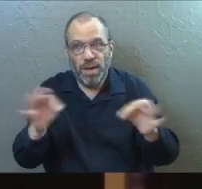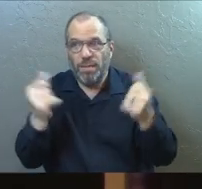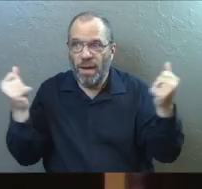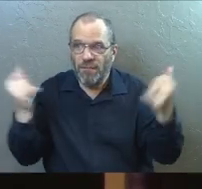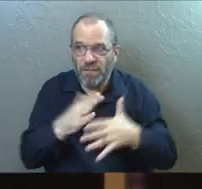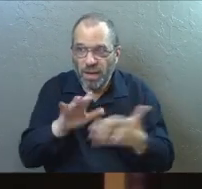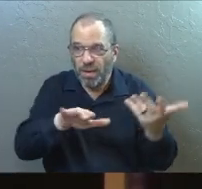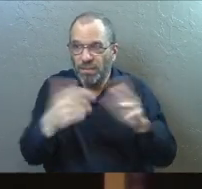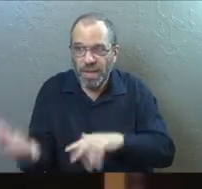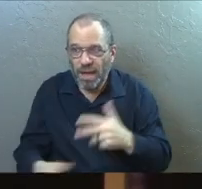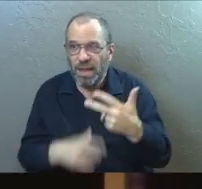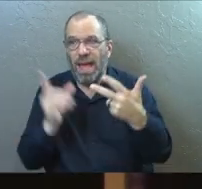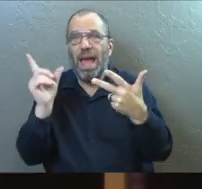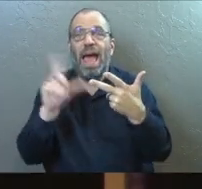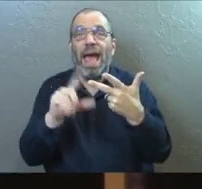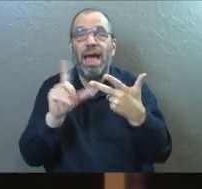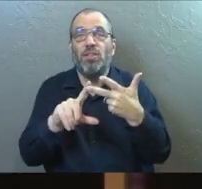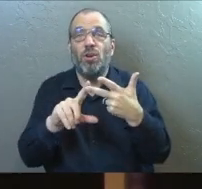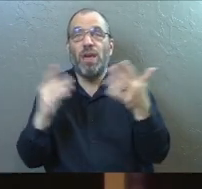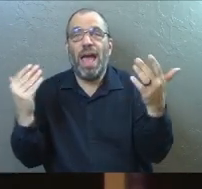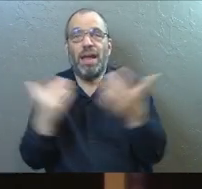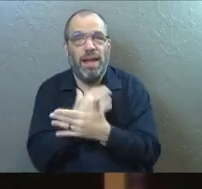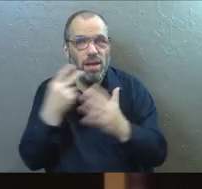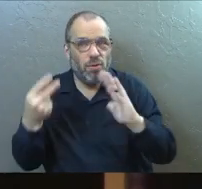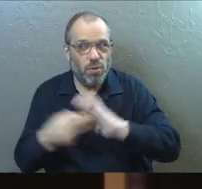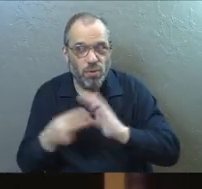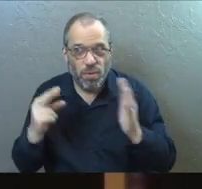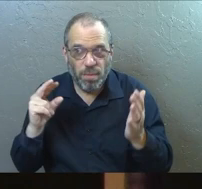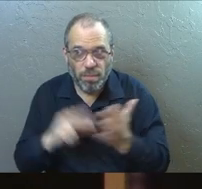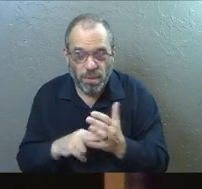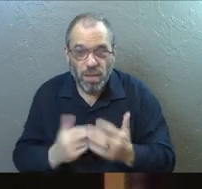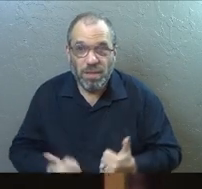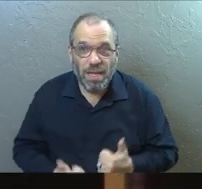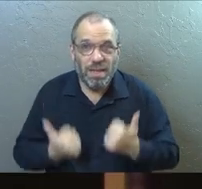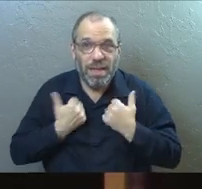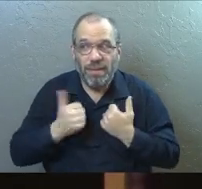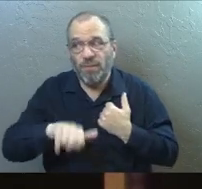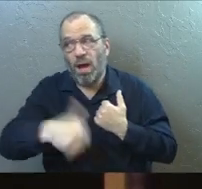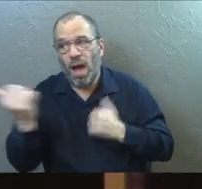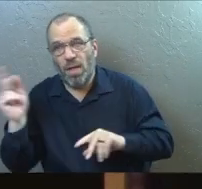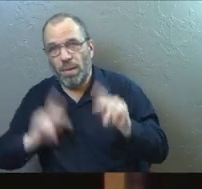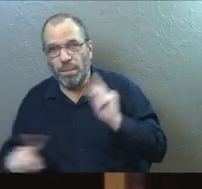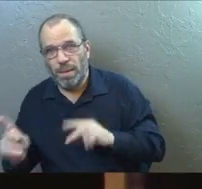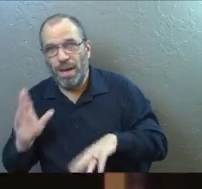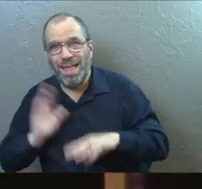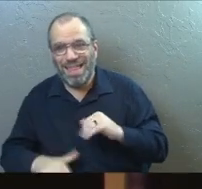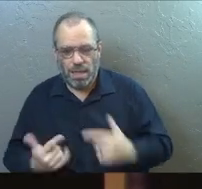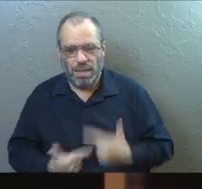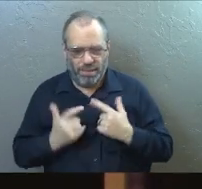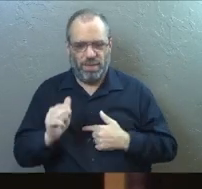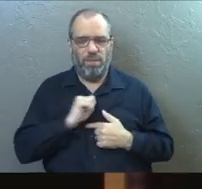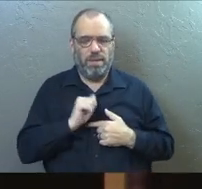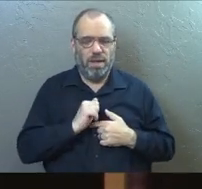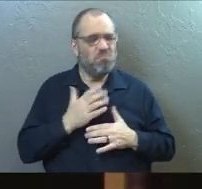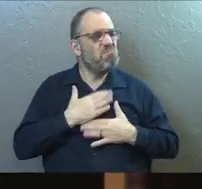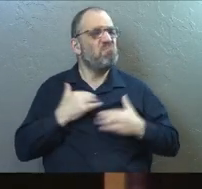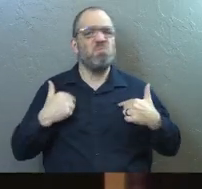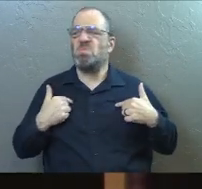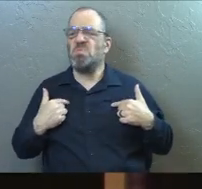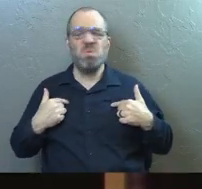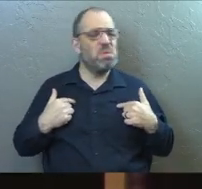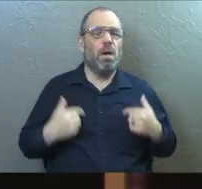the fear of death, and a new purpose to live for others instead of living for yourself.